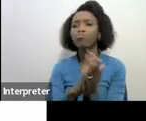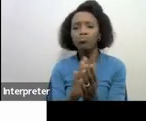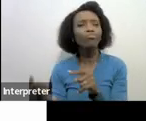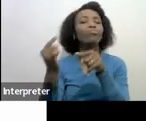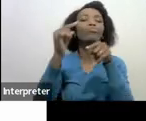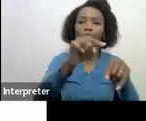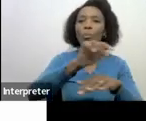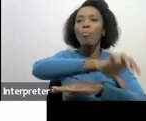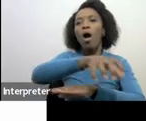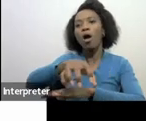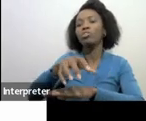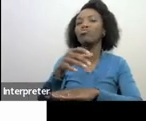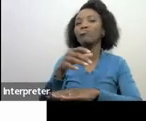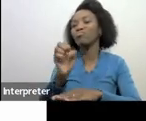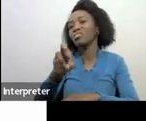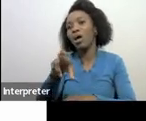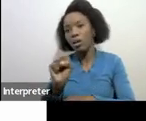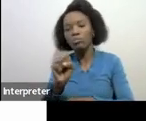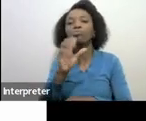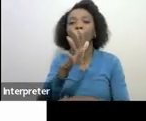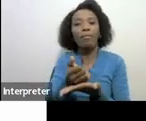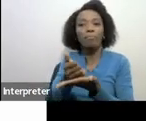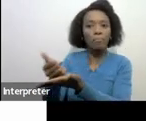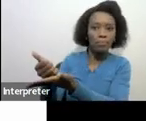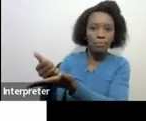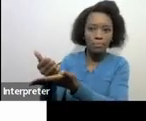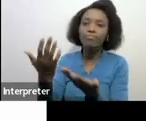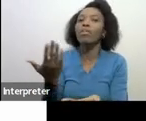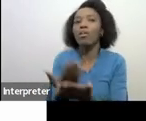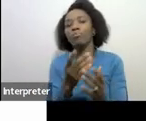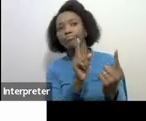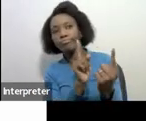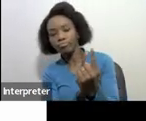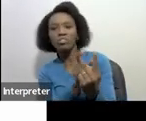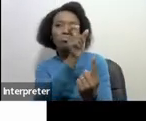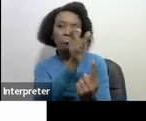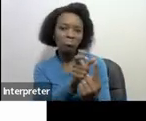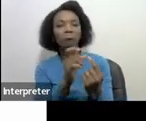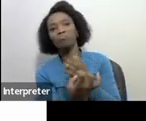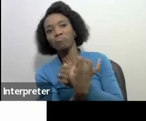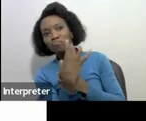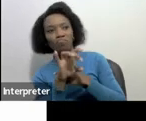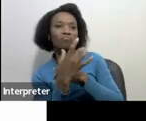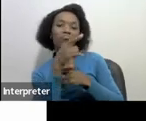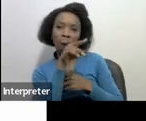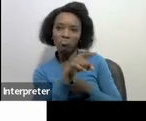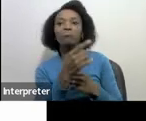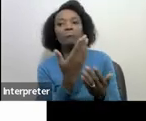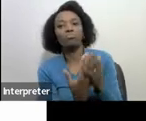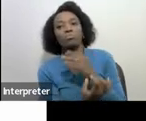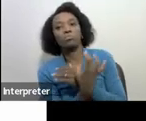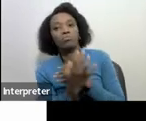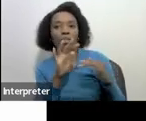branch or to have a telephonic conversation with the consultants or you can make an